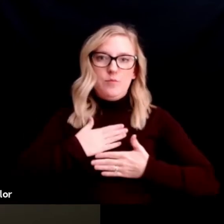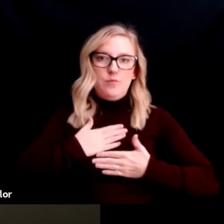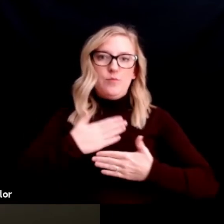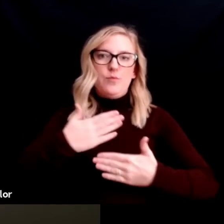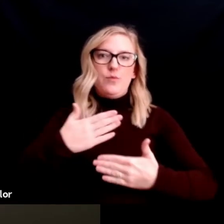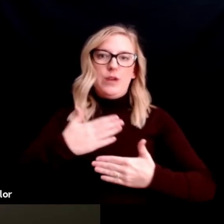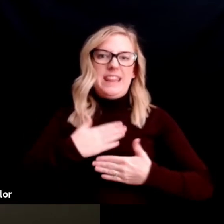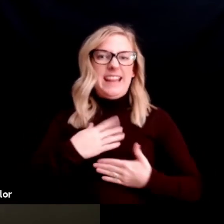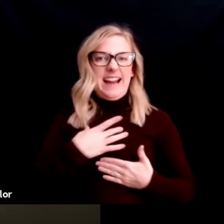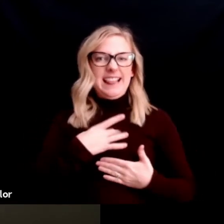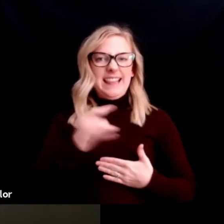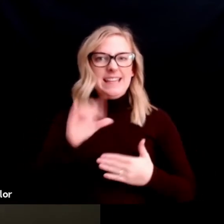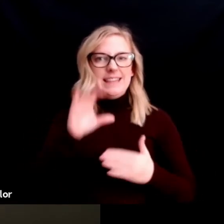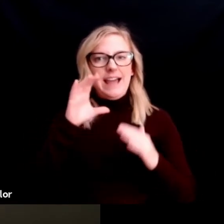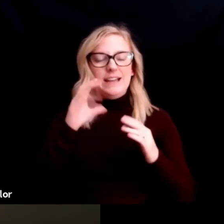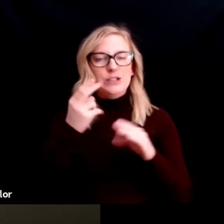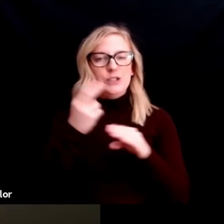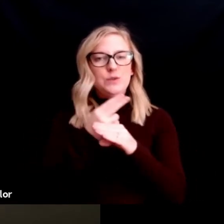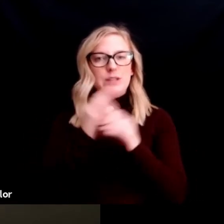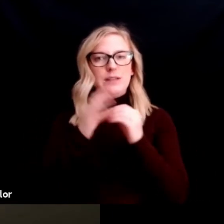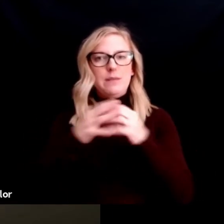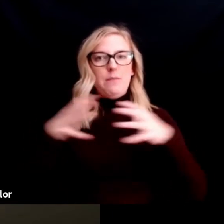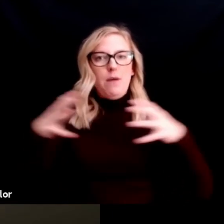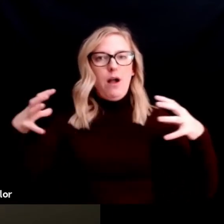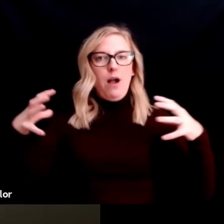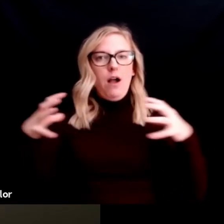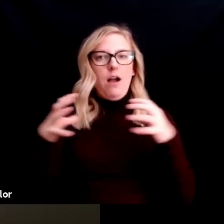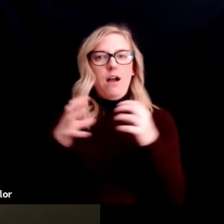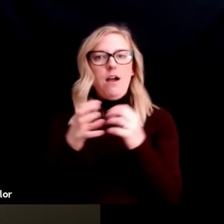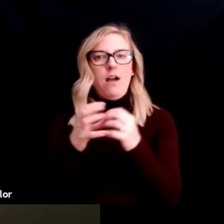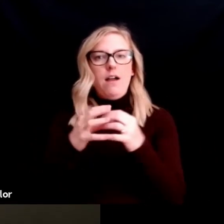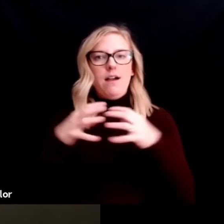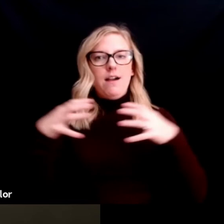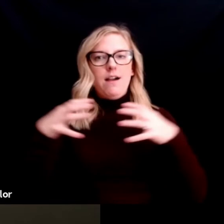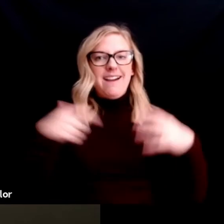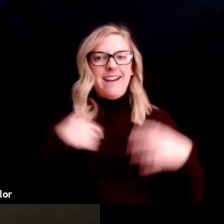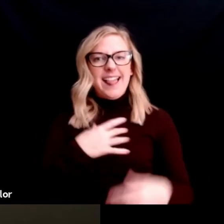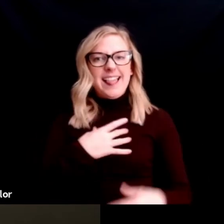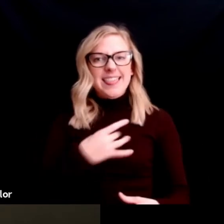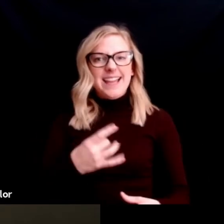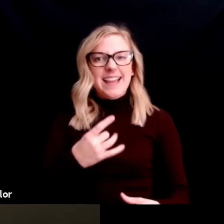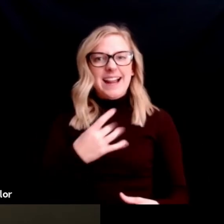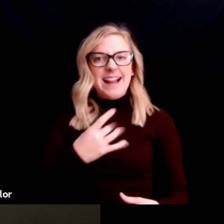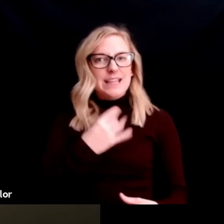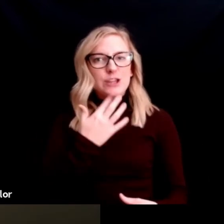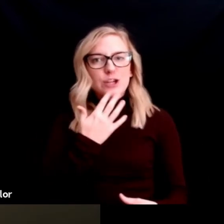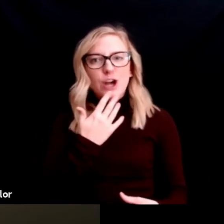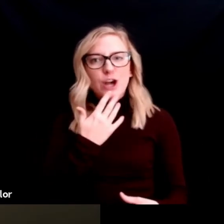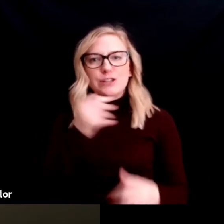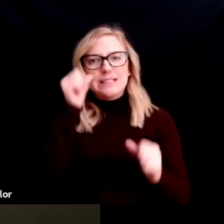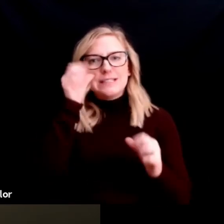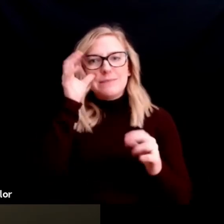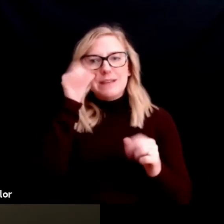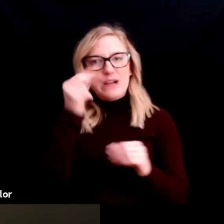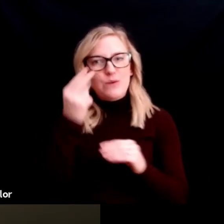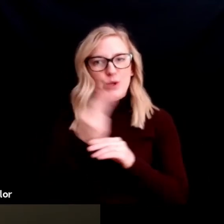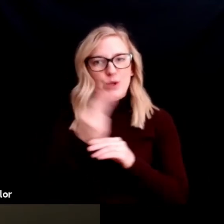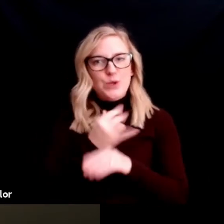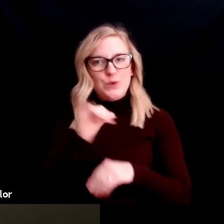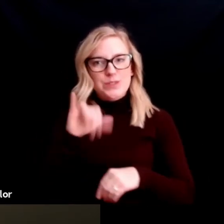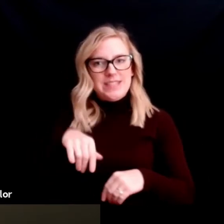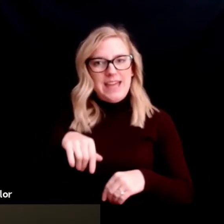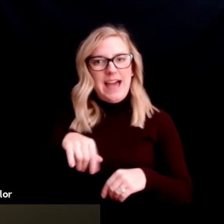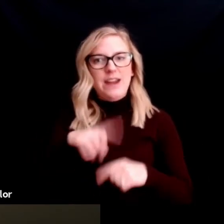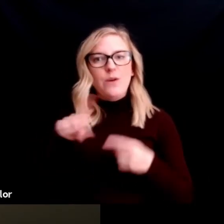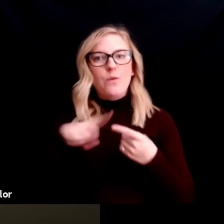the ball, especially because I love bright colors. And that ball is amazing. So, that visual will stay with me as I practice my